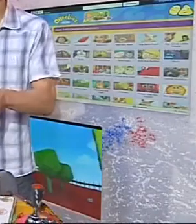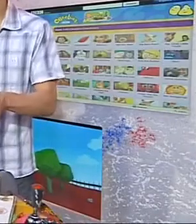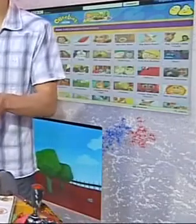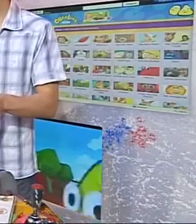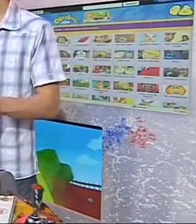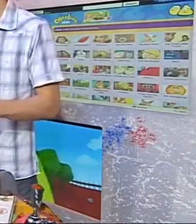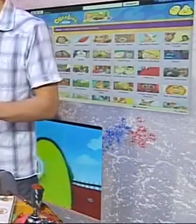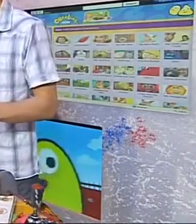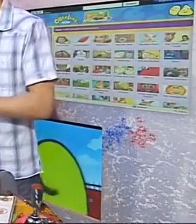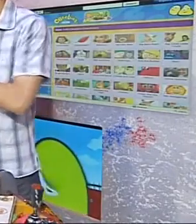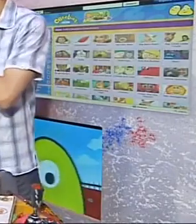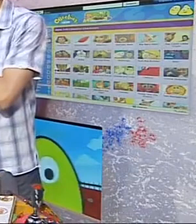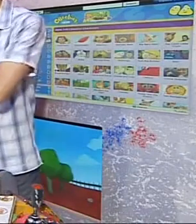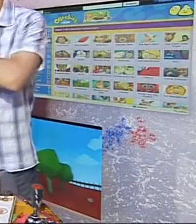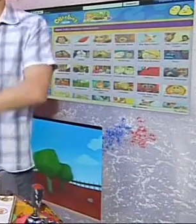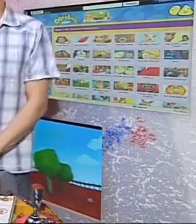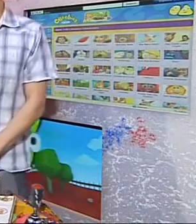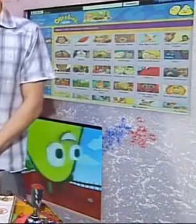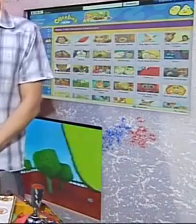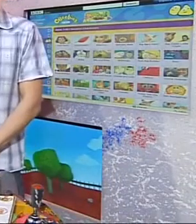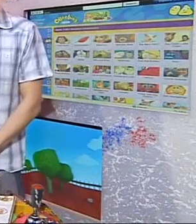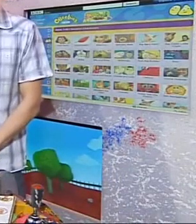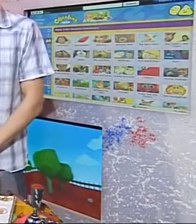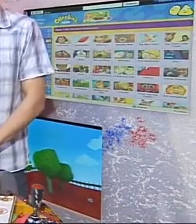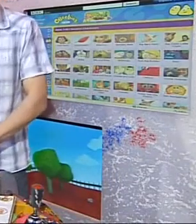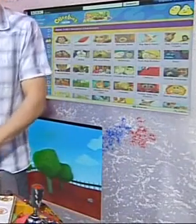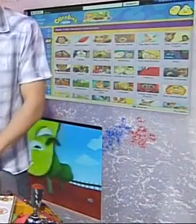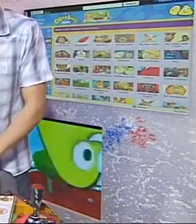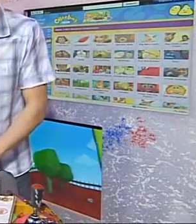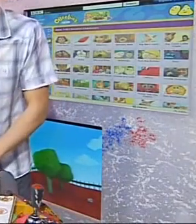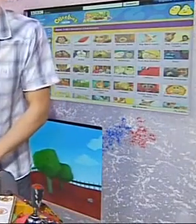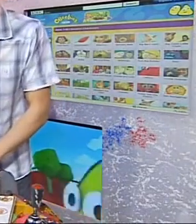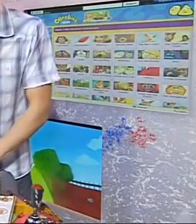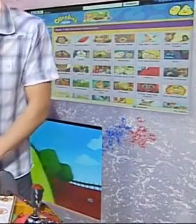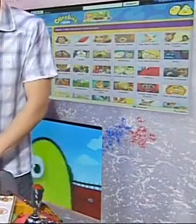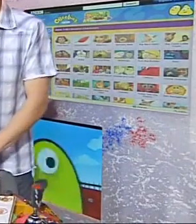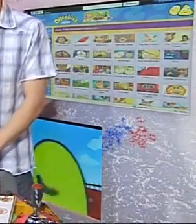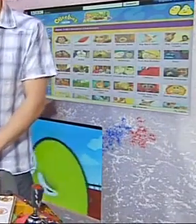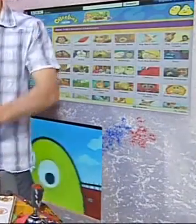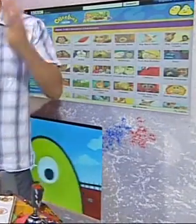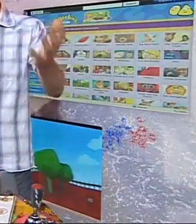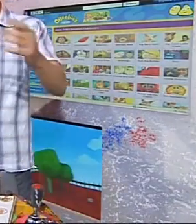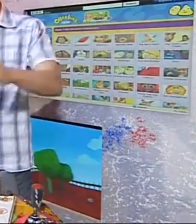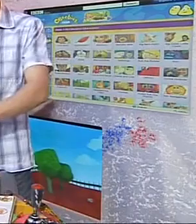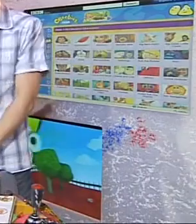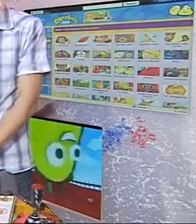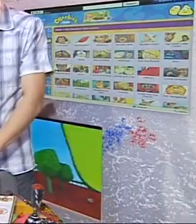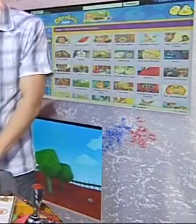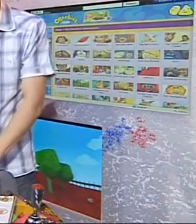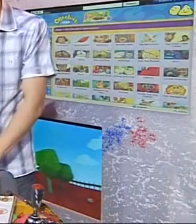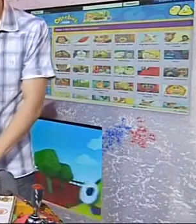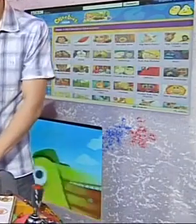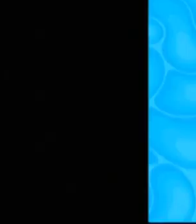you know Tadky is Grandad in Welsh? Of course I knew that. Yes, and thank you for all your cards, and if it's your birthday today... Happy birthday!